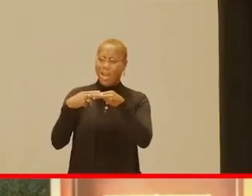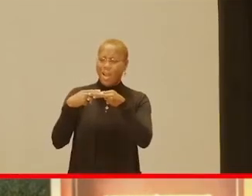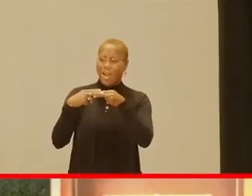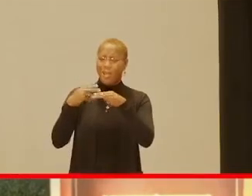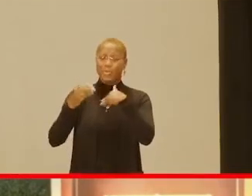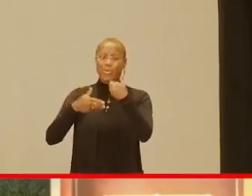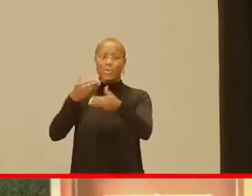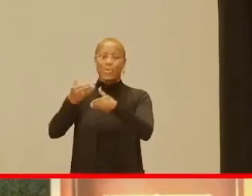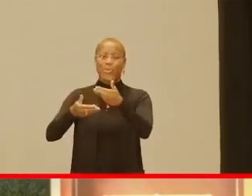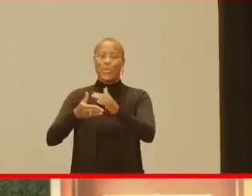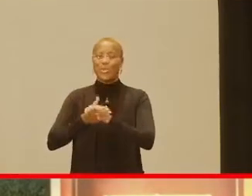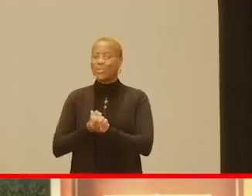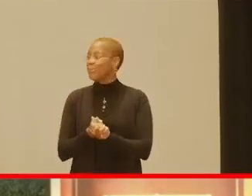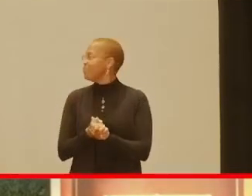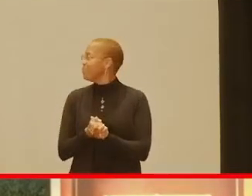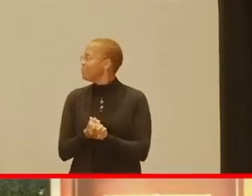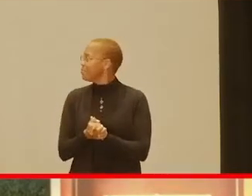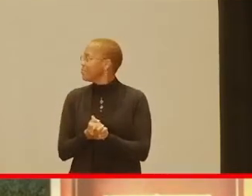forward here.